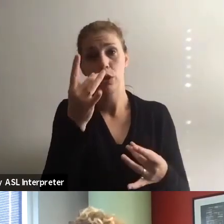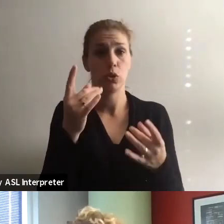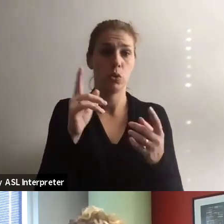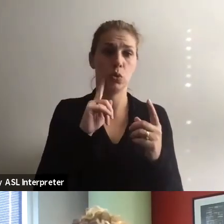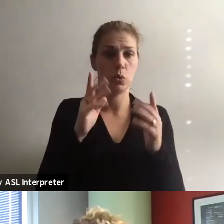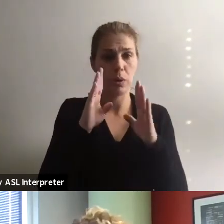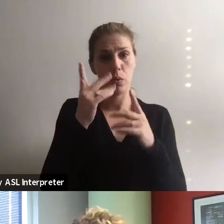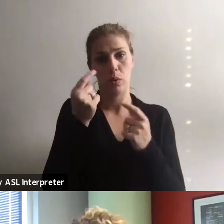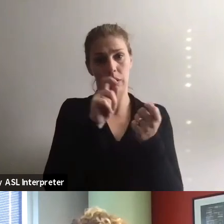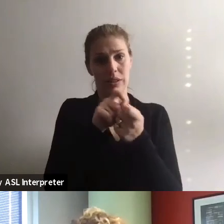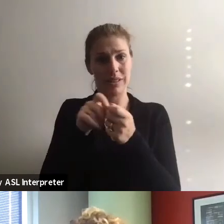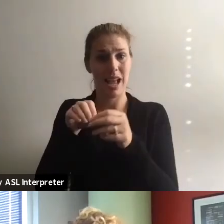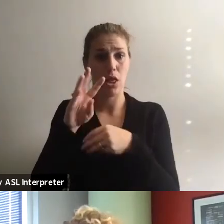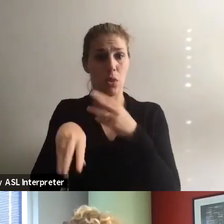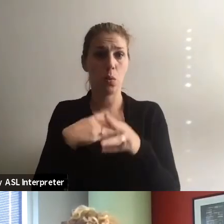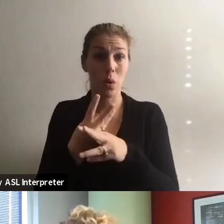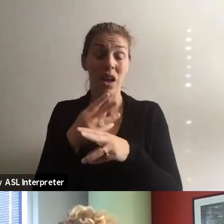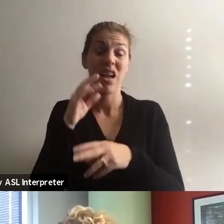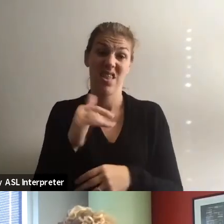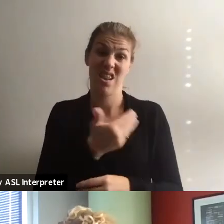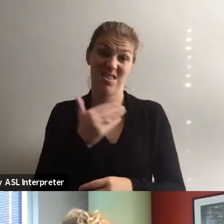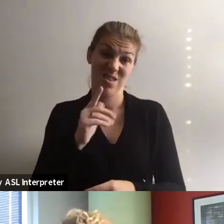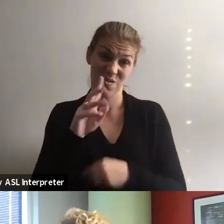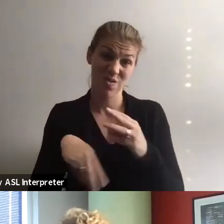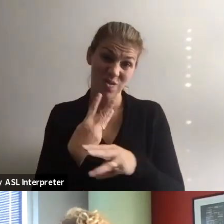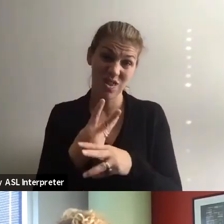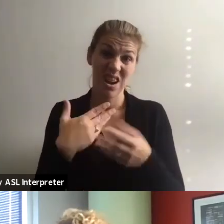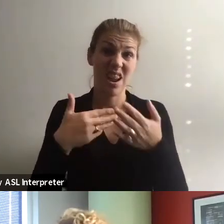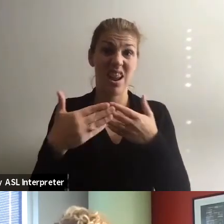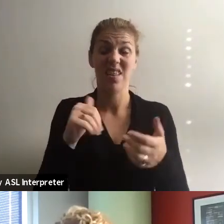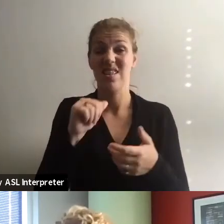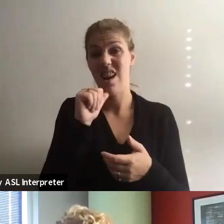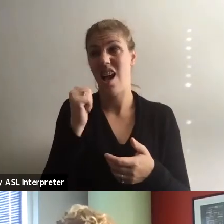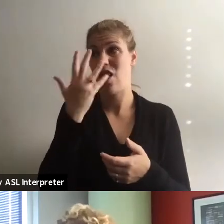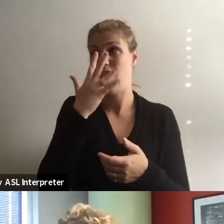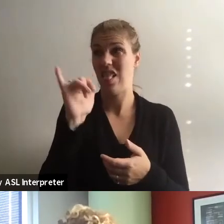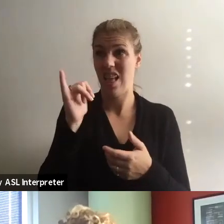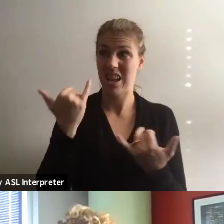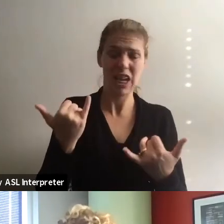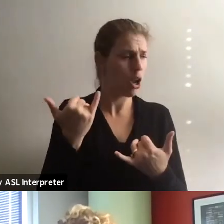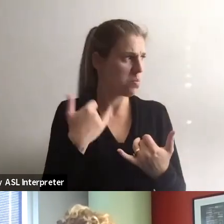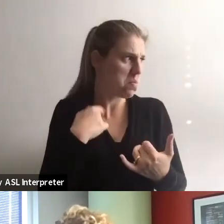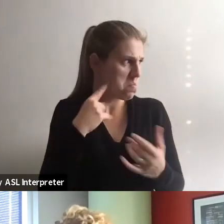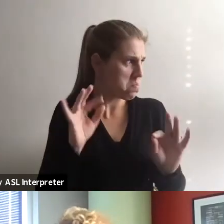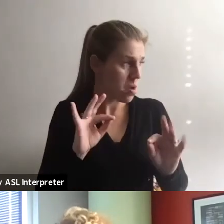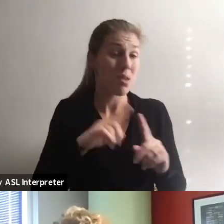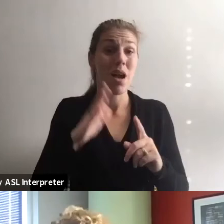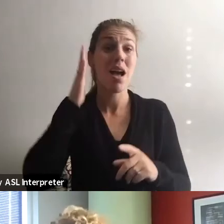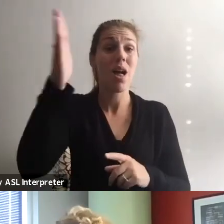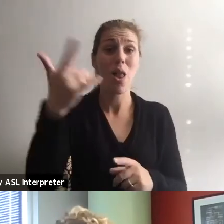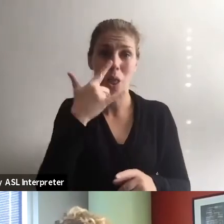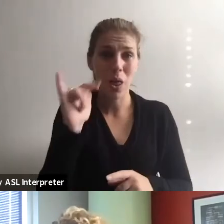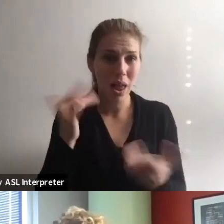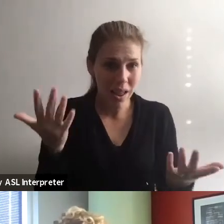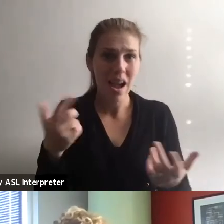attention to what's happening in the world, that's the reality in front of us. Even if it doesn't quite look like it yet in our community, that's a big one. And we talk